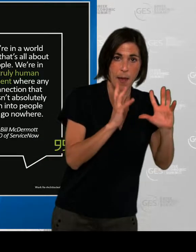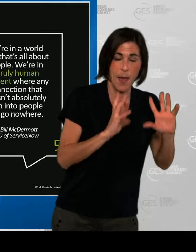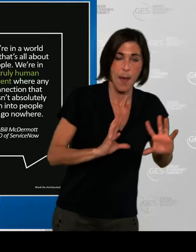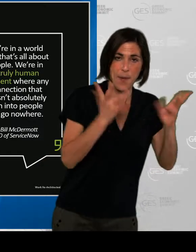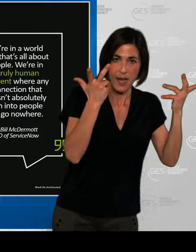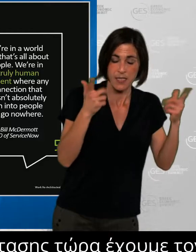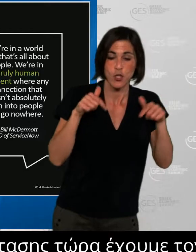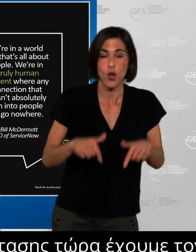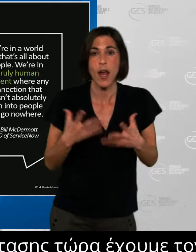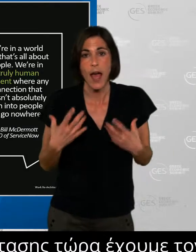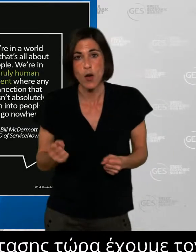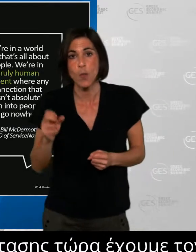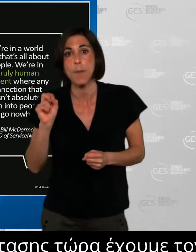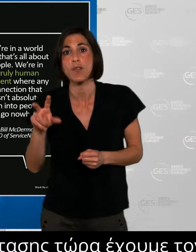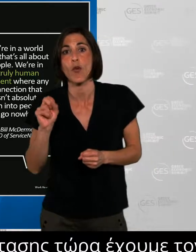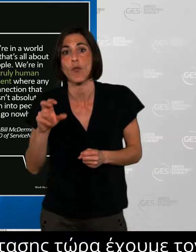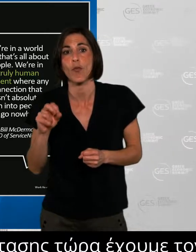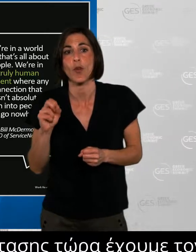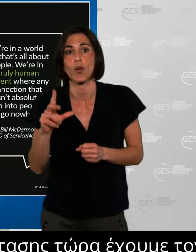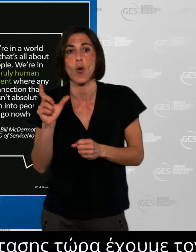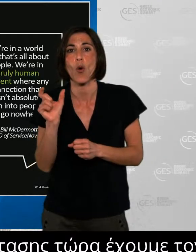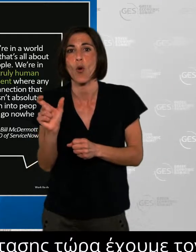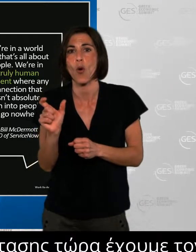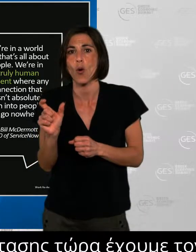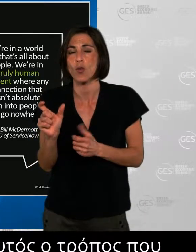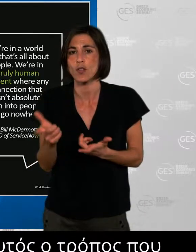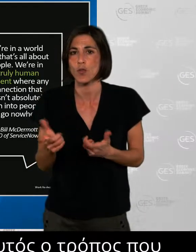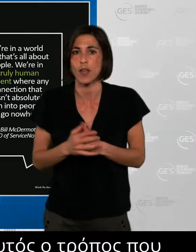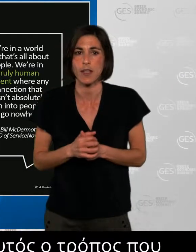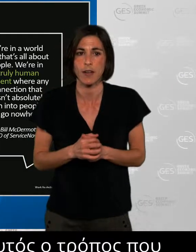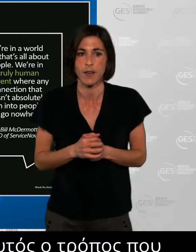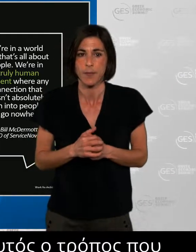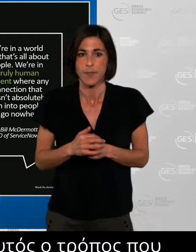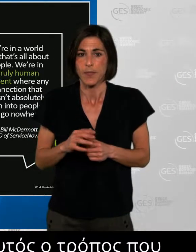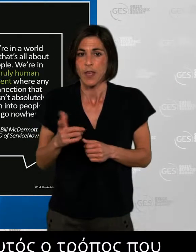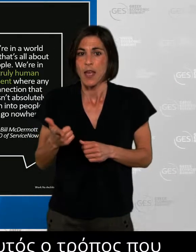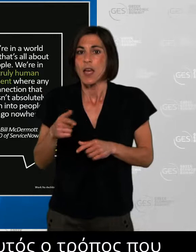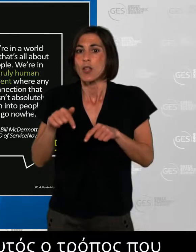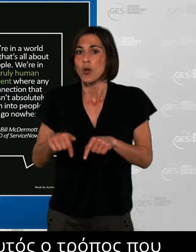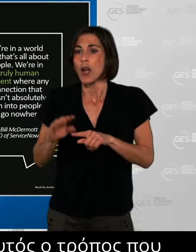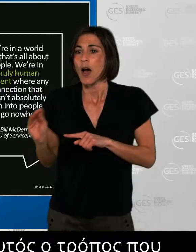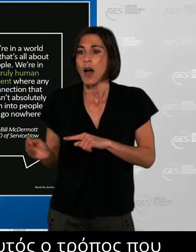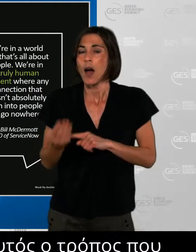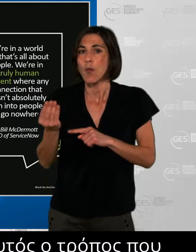And so as you think about where we're headed, from where we've come, there is this